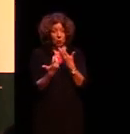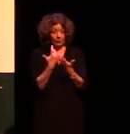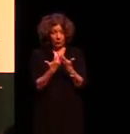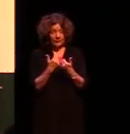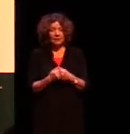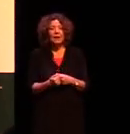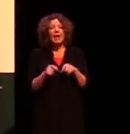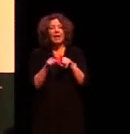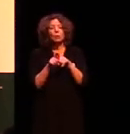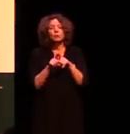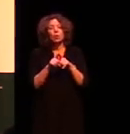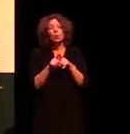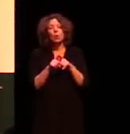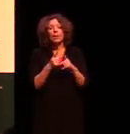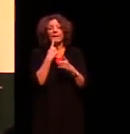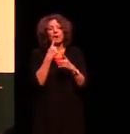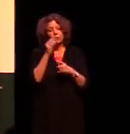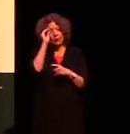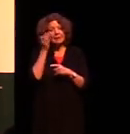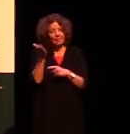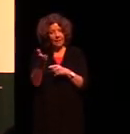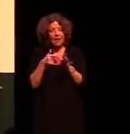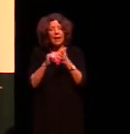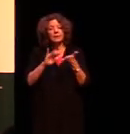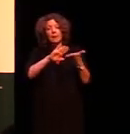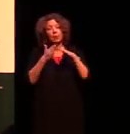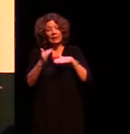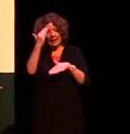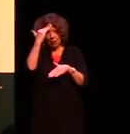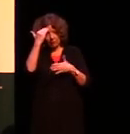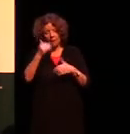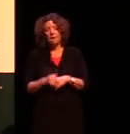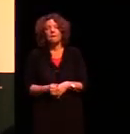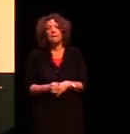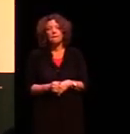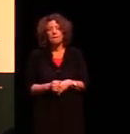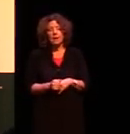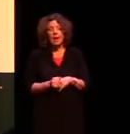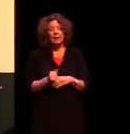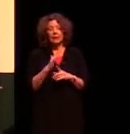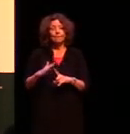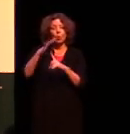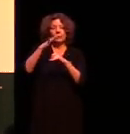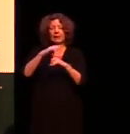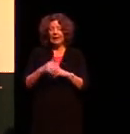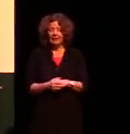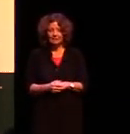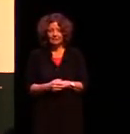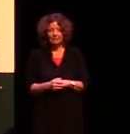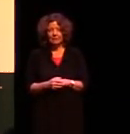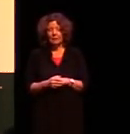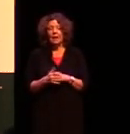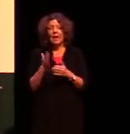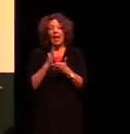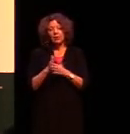and on the advisory committee there as a community elder and, more importantly than that, a